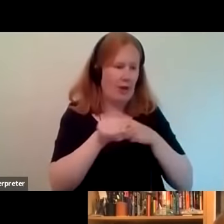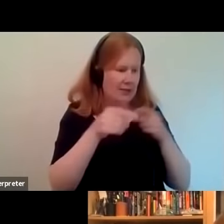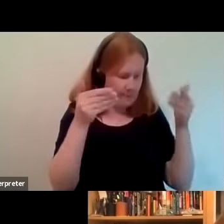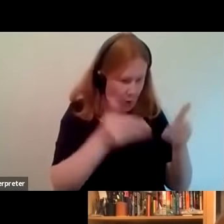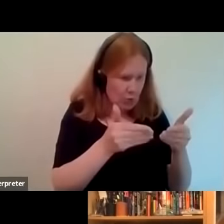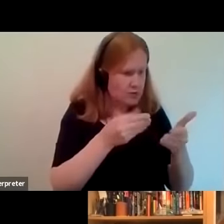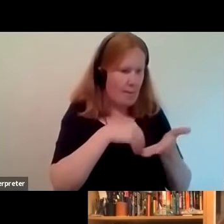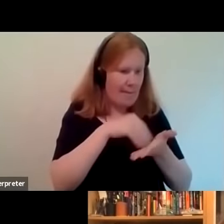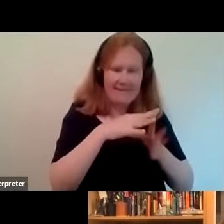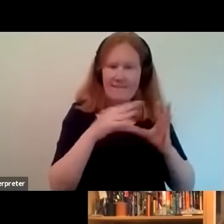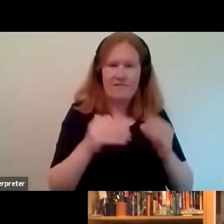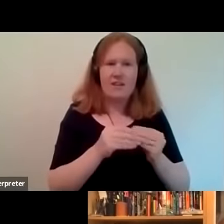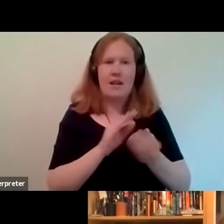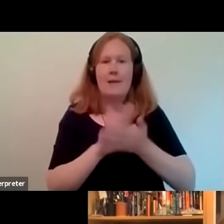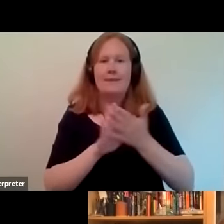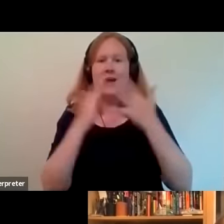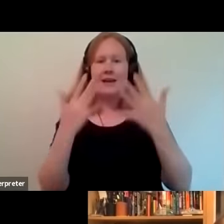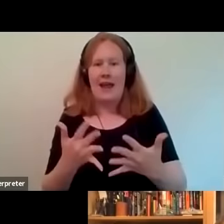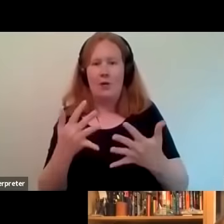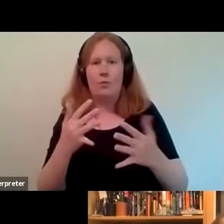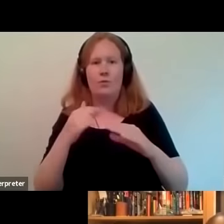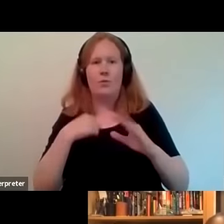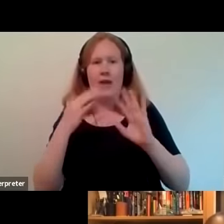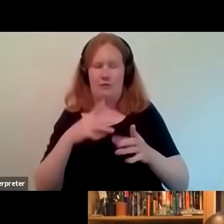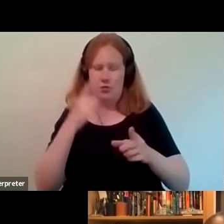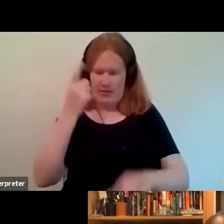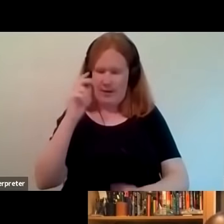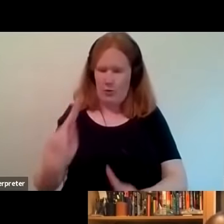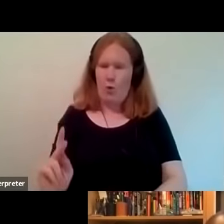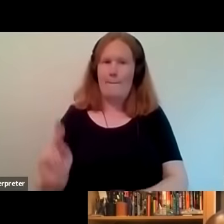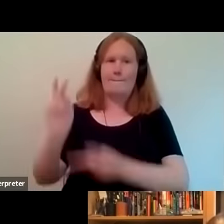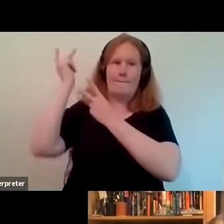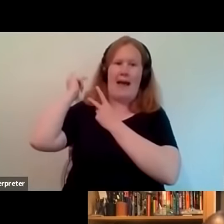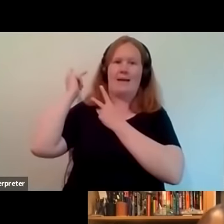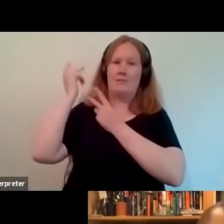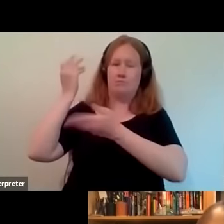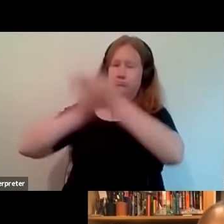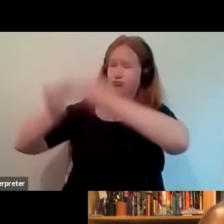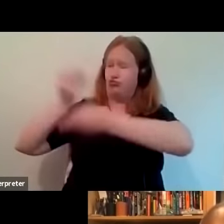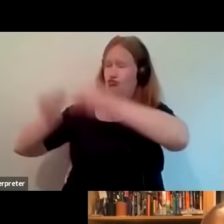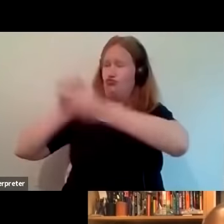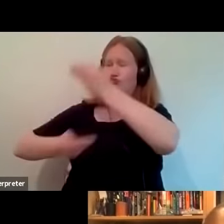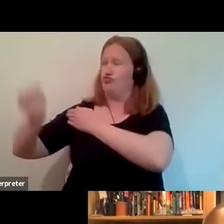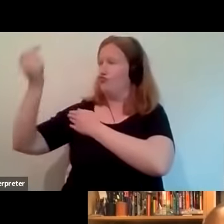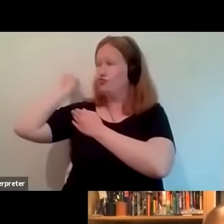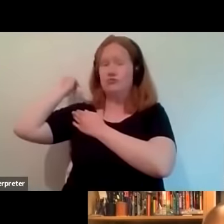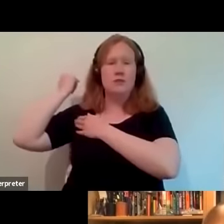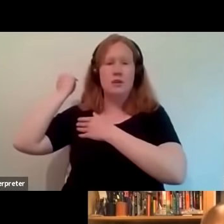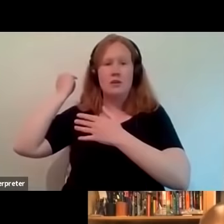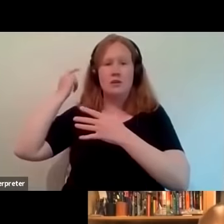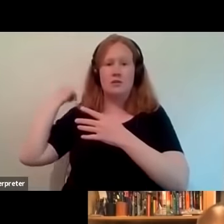at trying to go back back in time uh decades in some instances